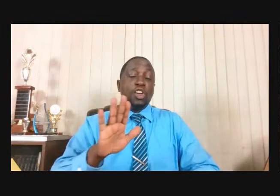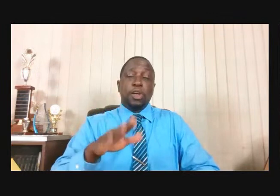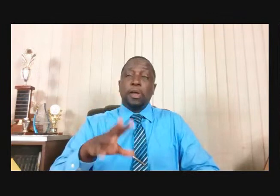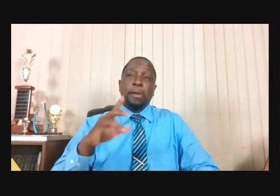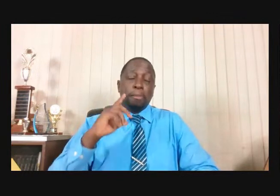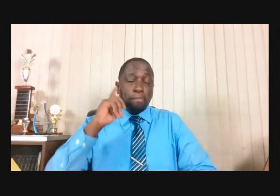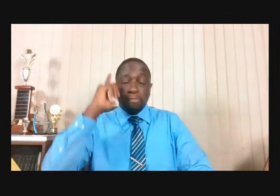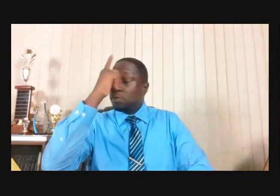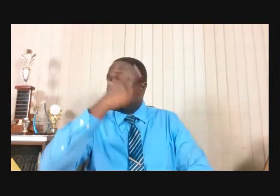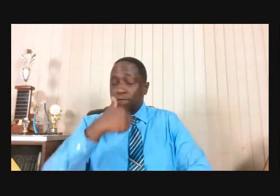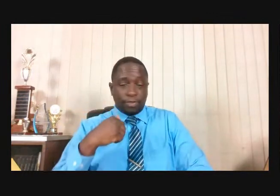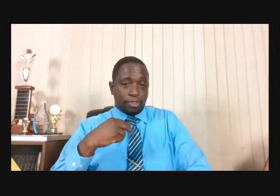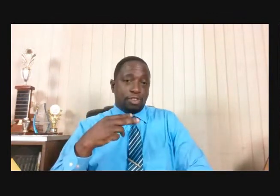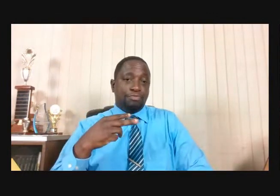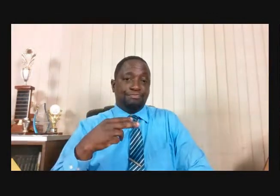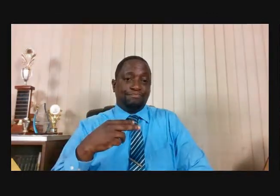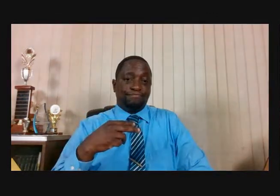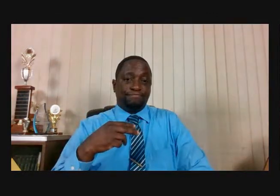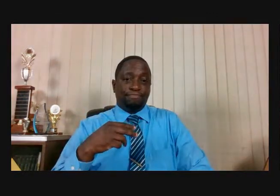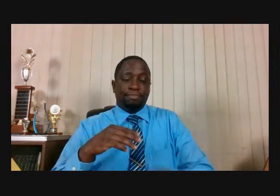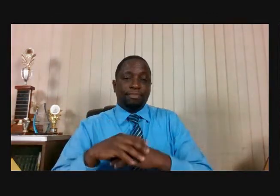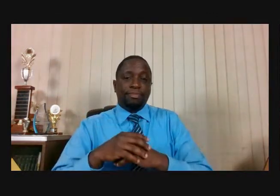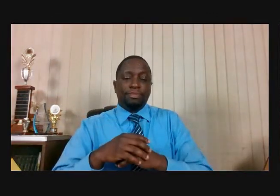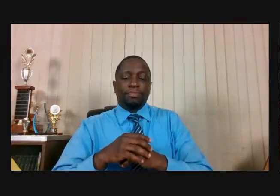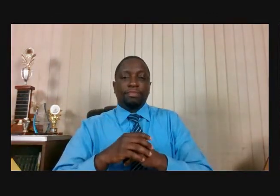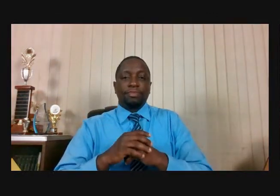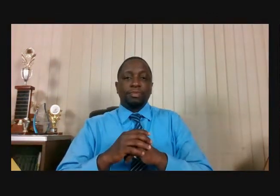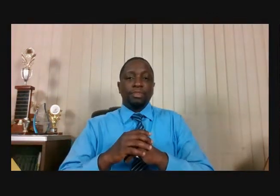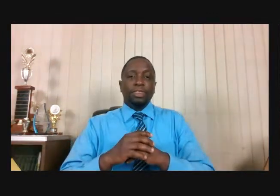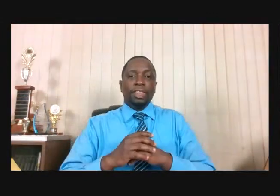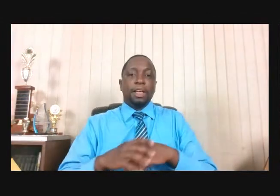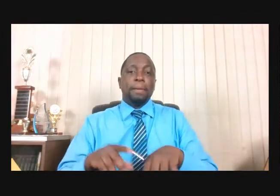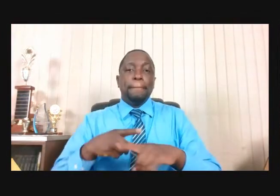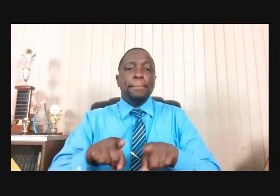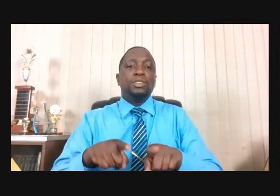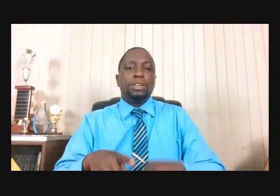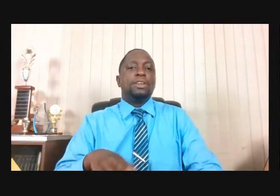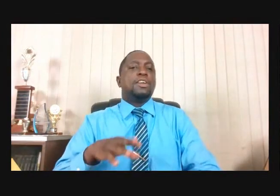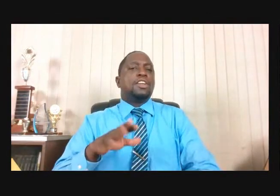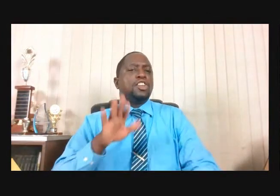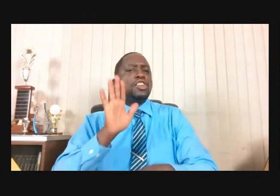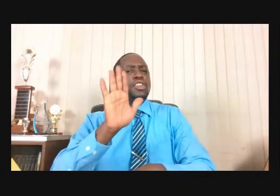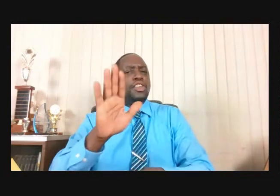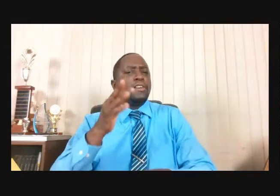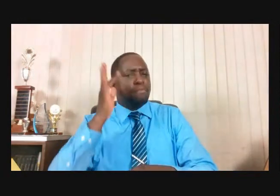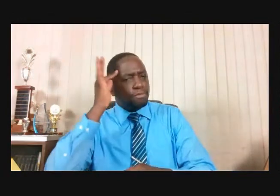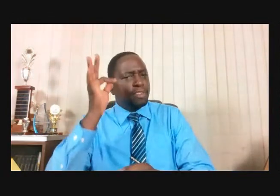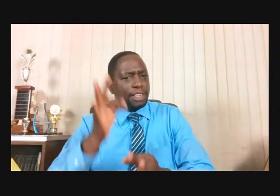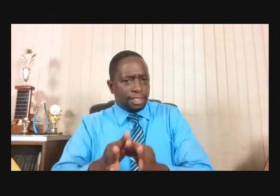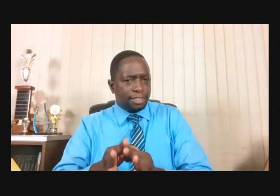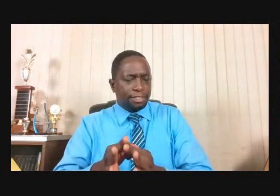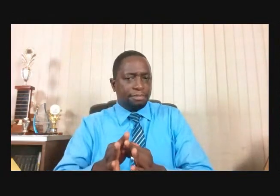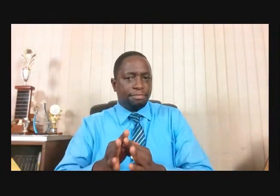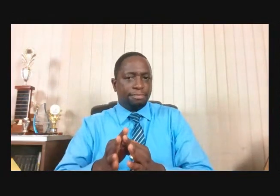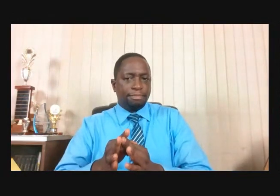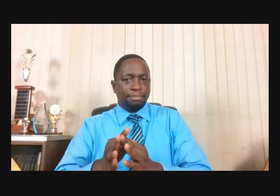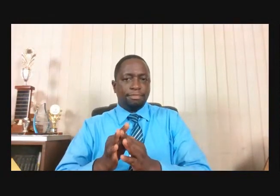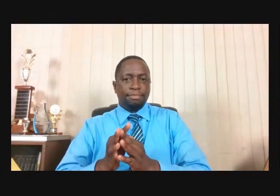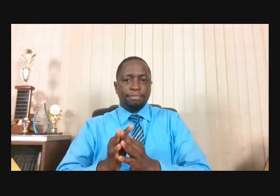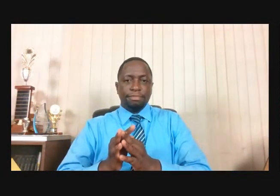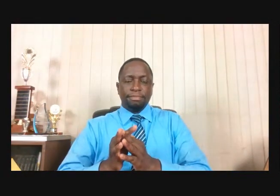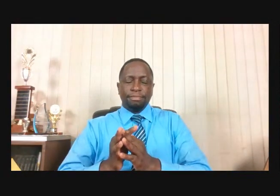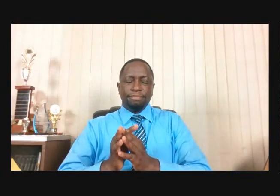Realize They Have Made Mistakes Or Were Unfaithful In Certain Are Of Their Life Their World Crumbles